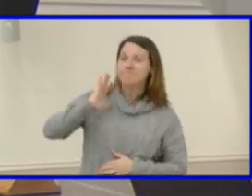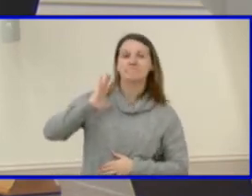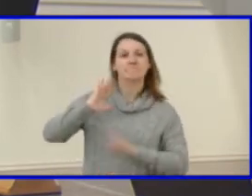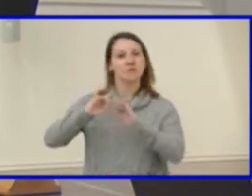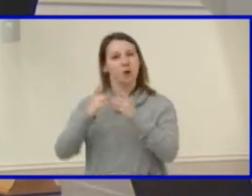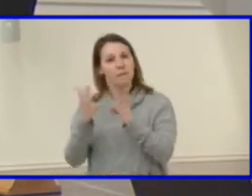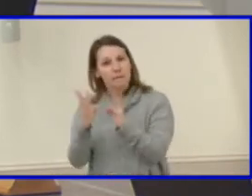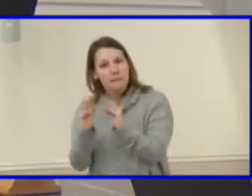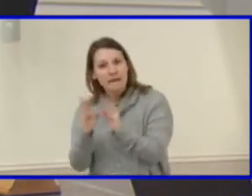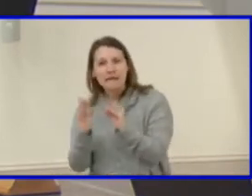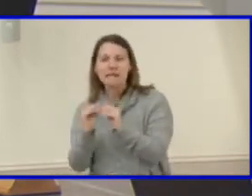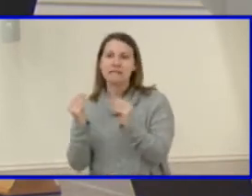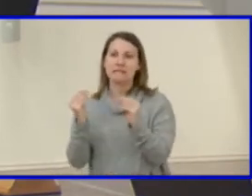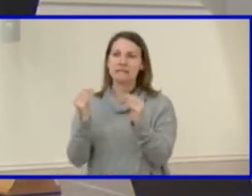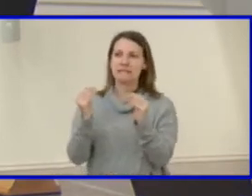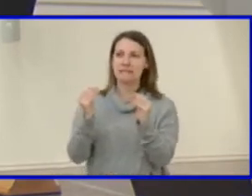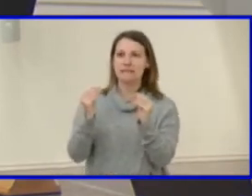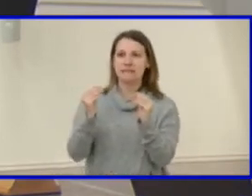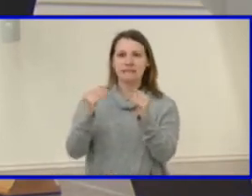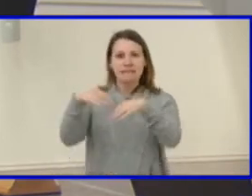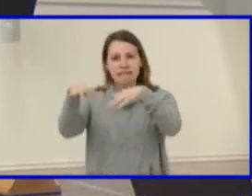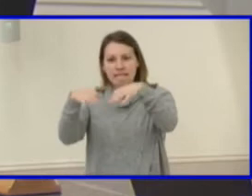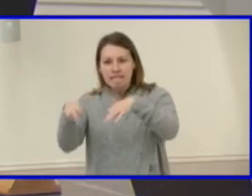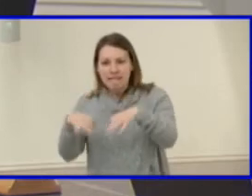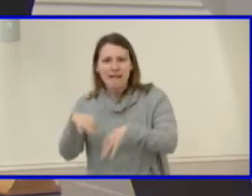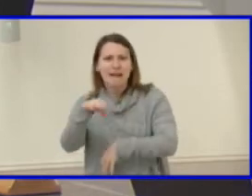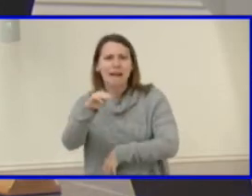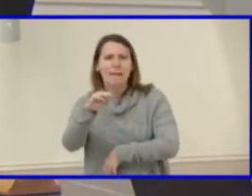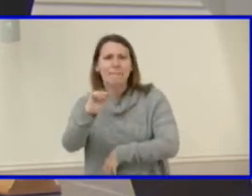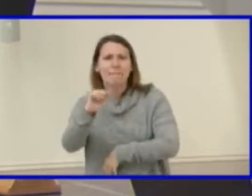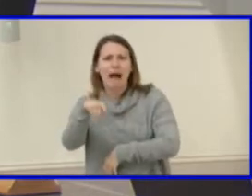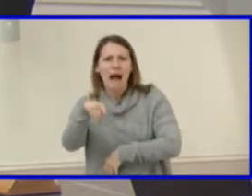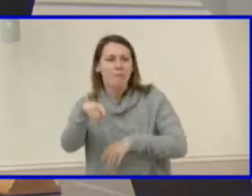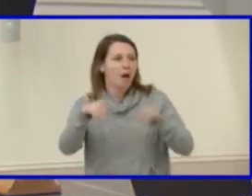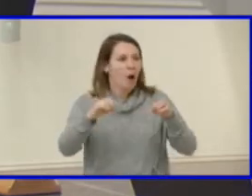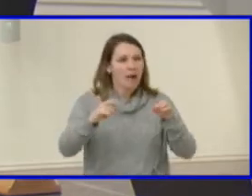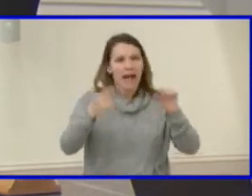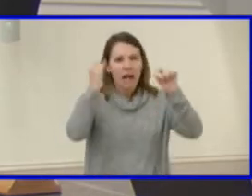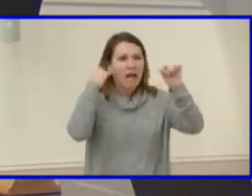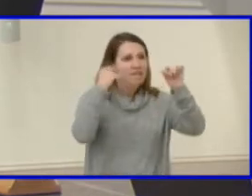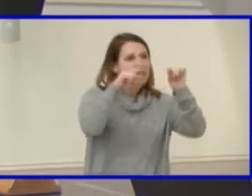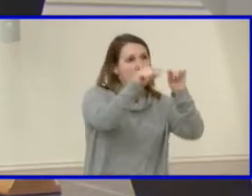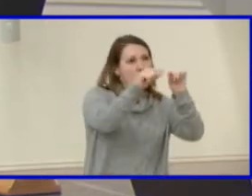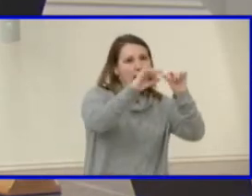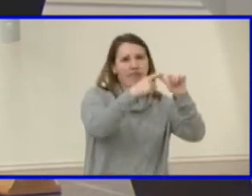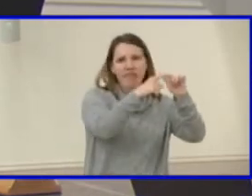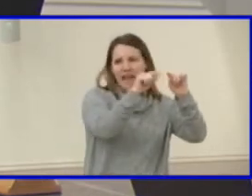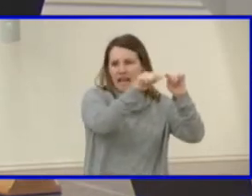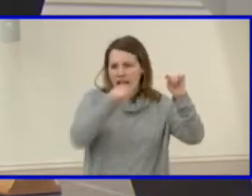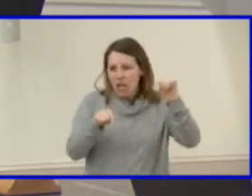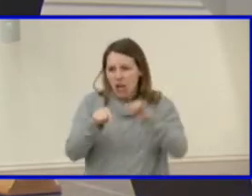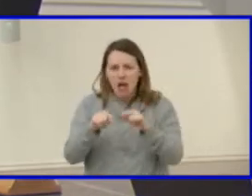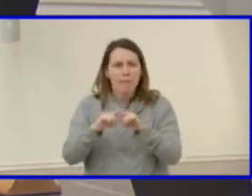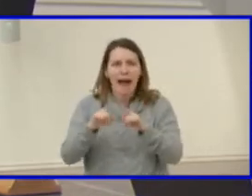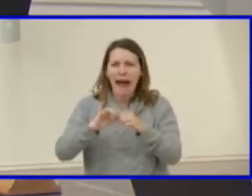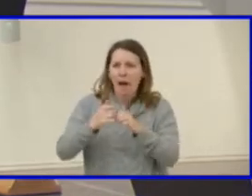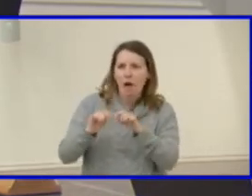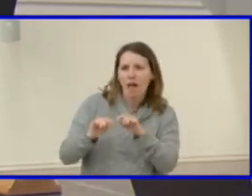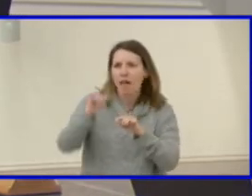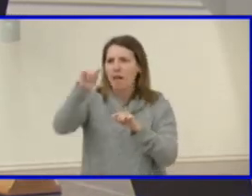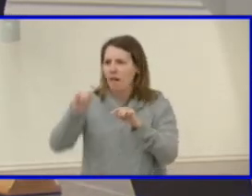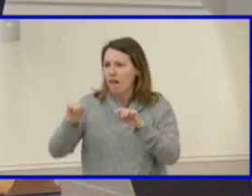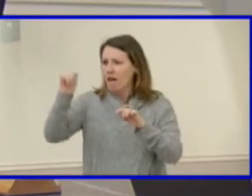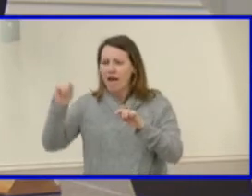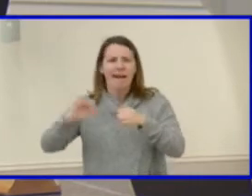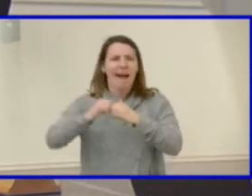meetings and, you know, draw all the maps out on where so-and-so can go to, you know, so-and-so and the chart on how courses flow and what options are.